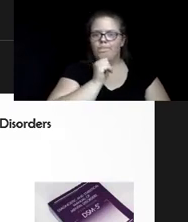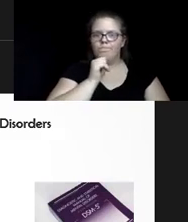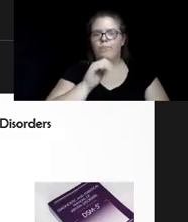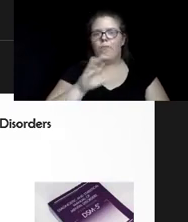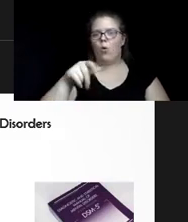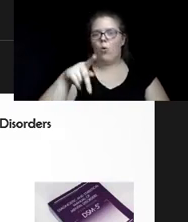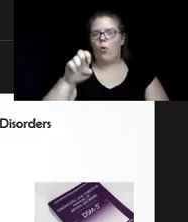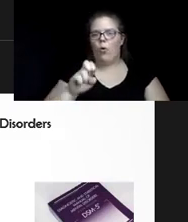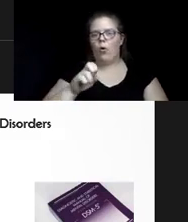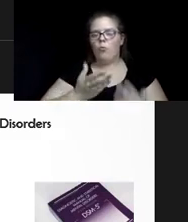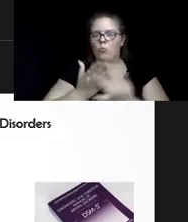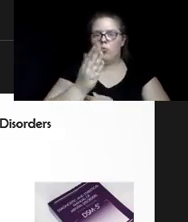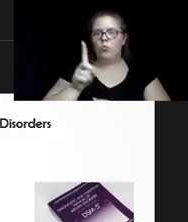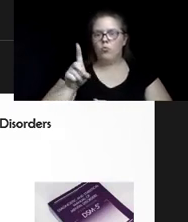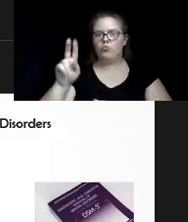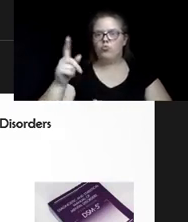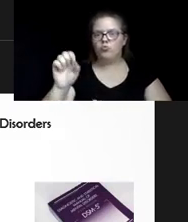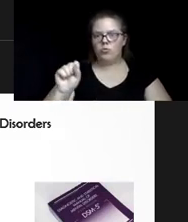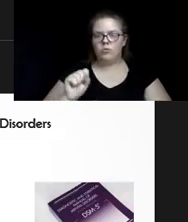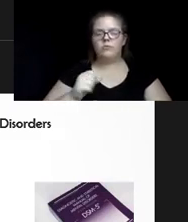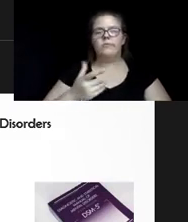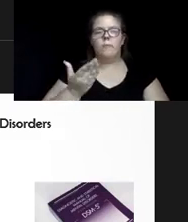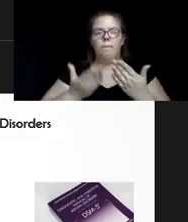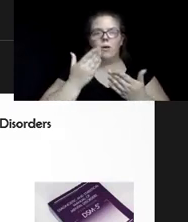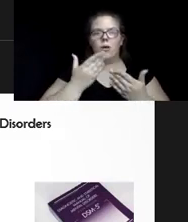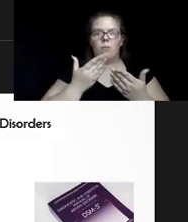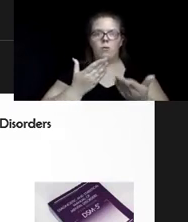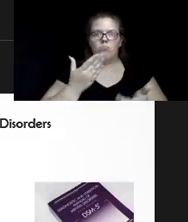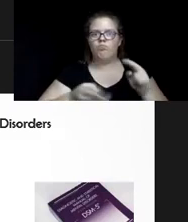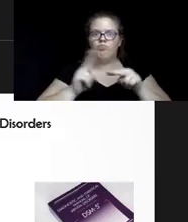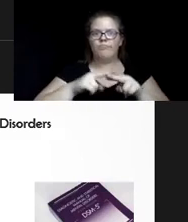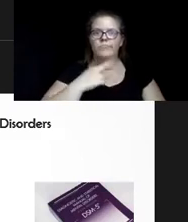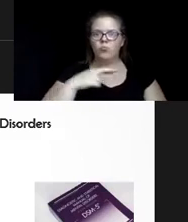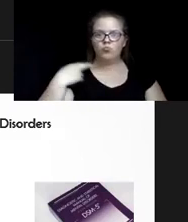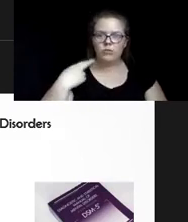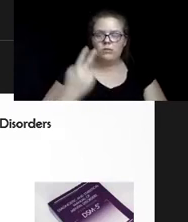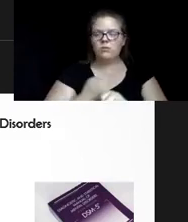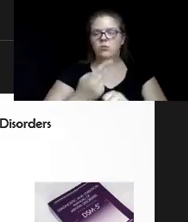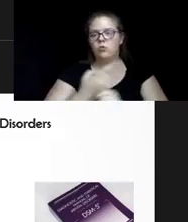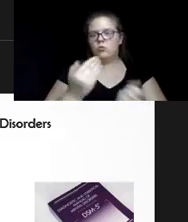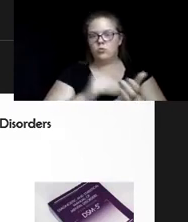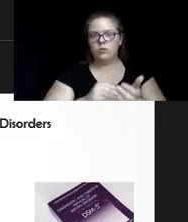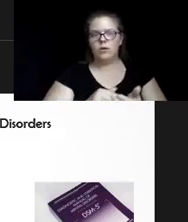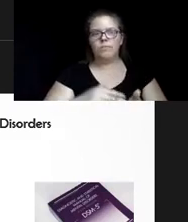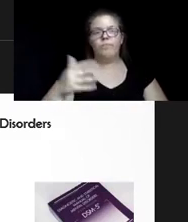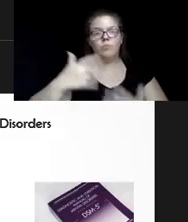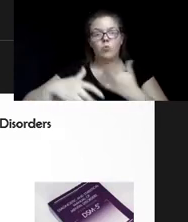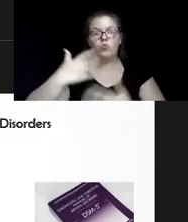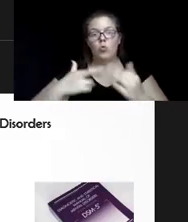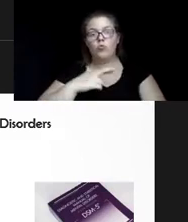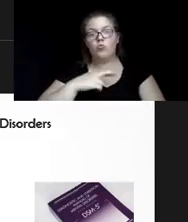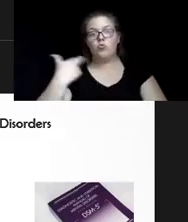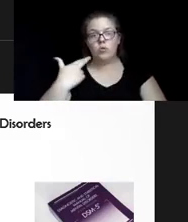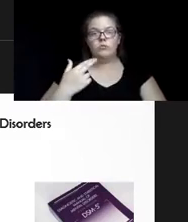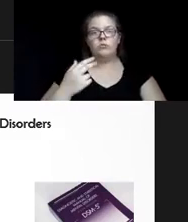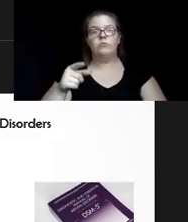be at risk to do that again. And we see that a lot in chemical dependency. Social risk factors, social isolation is right on